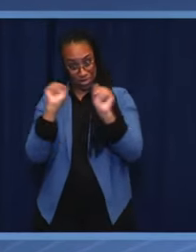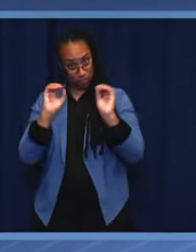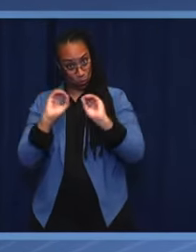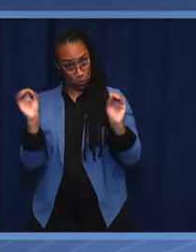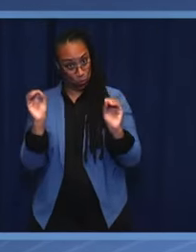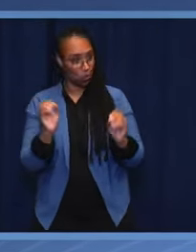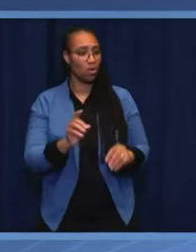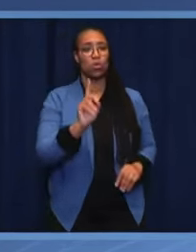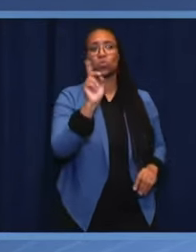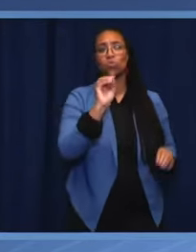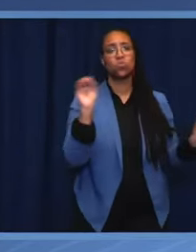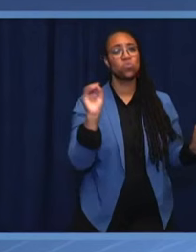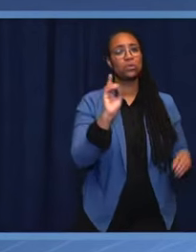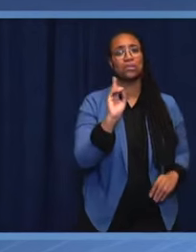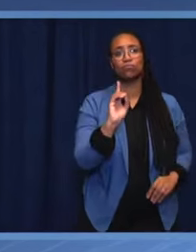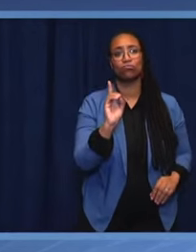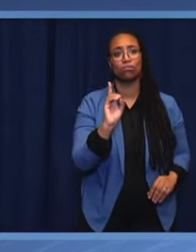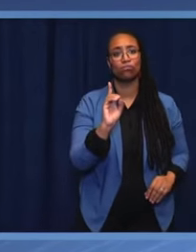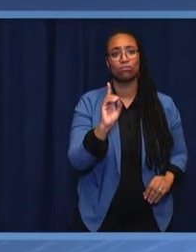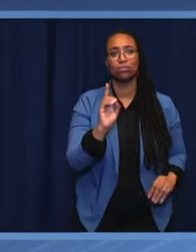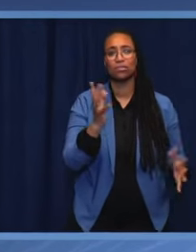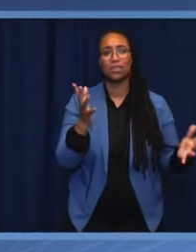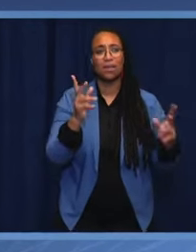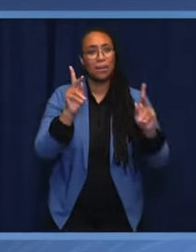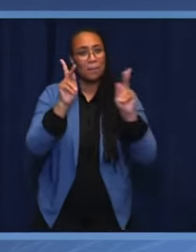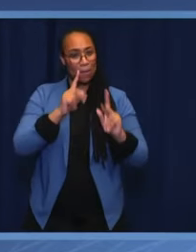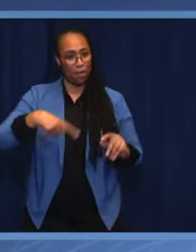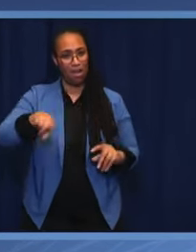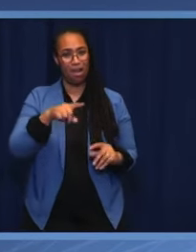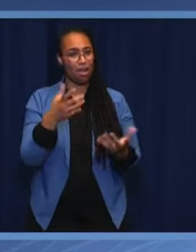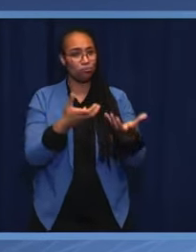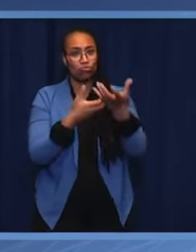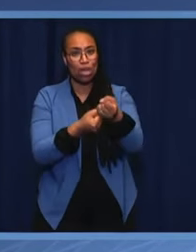lack of trust in the system, and growing instability.